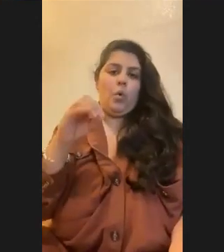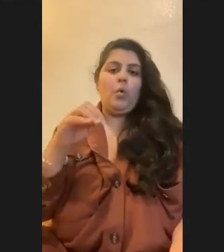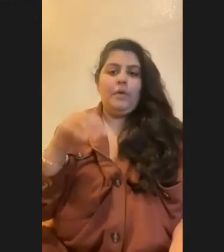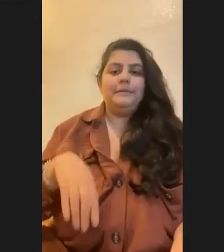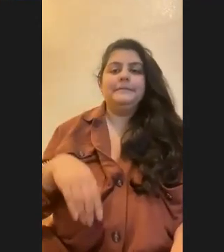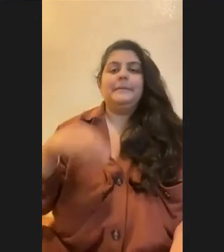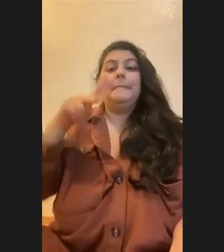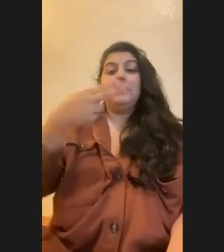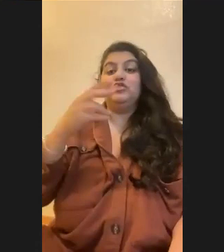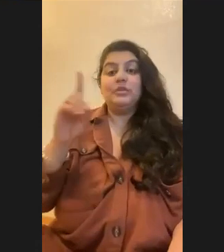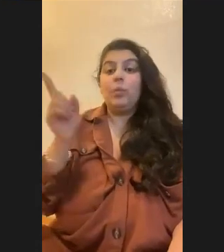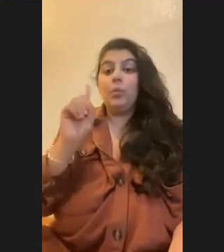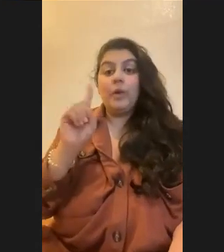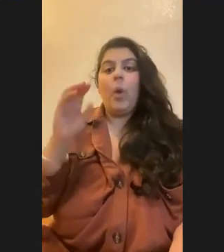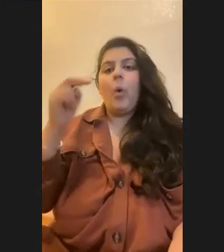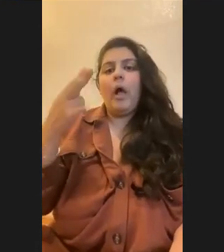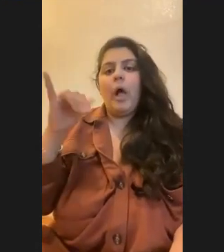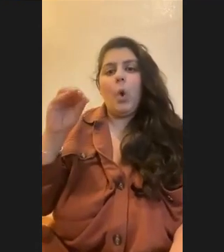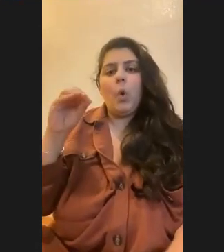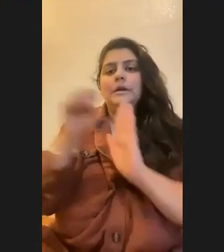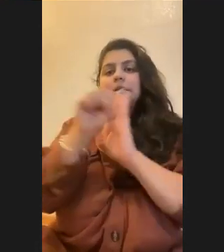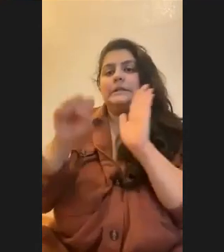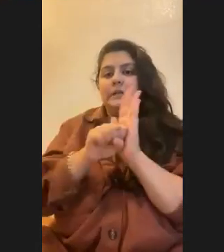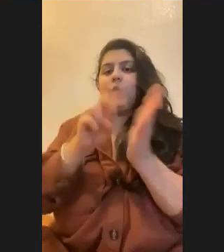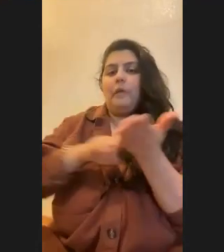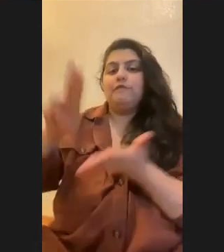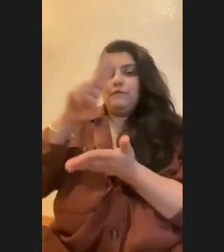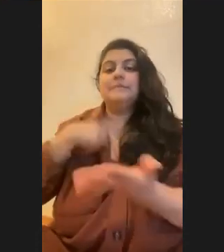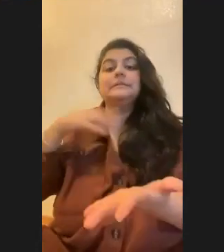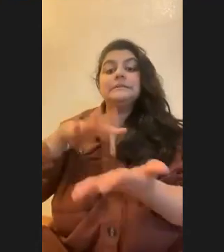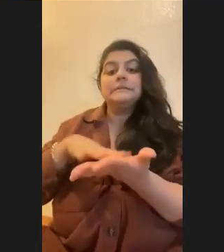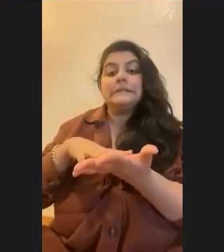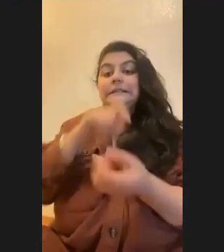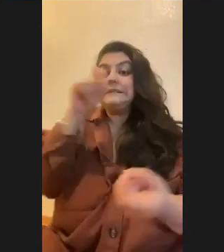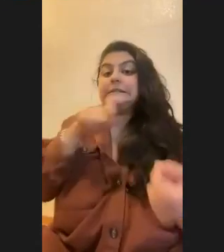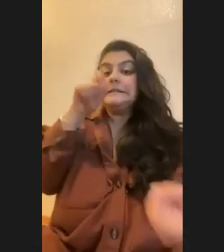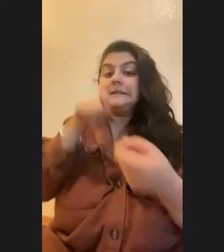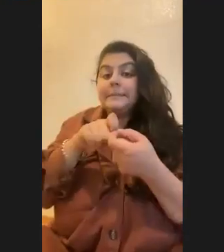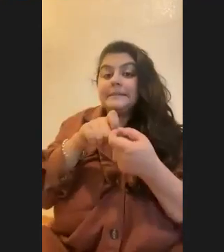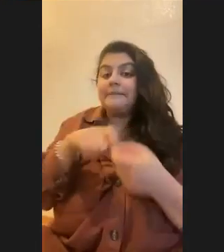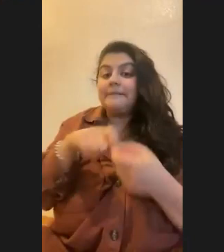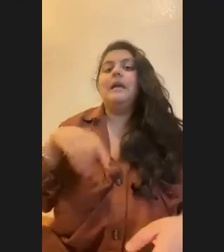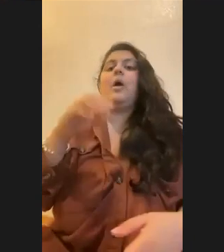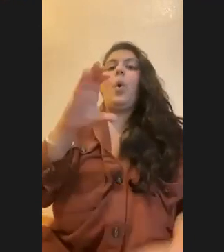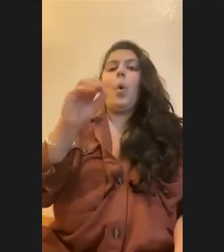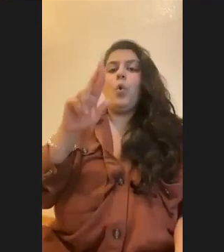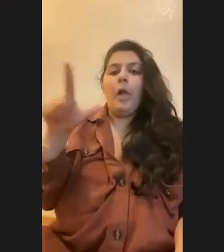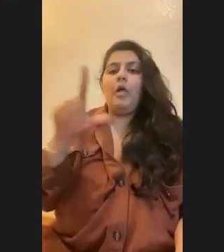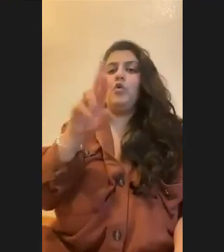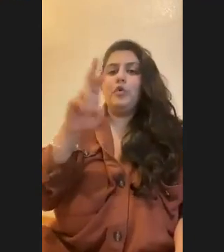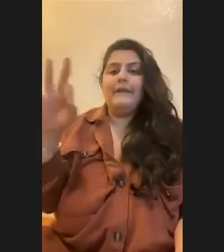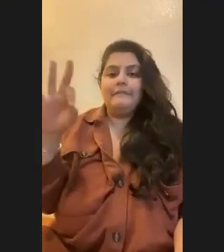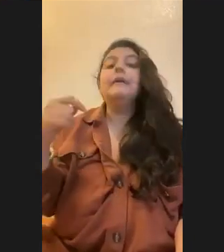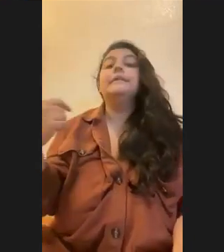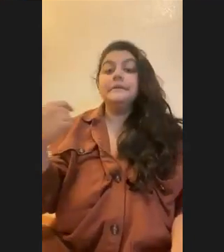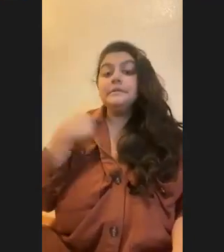State University. So what I'm studying in particular, as we talked about for this session, is coral reefs. In particular, I'm looking